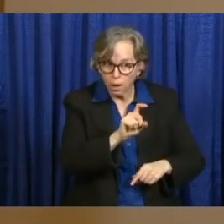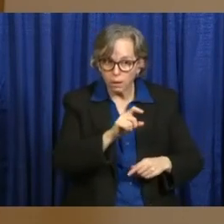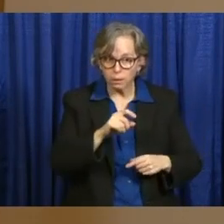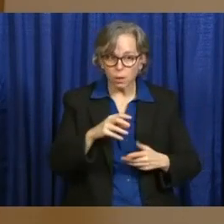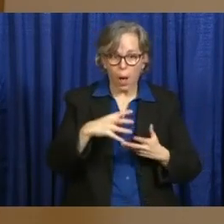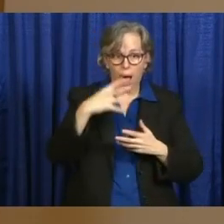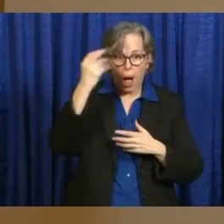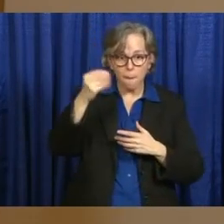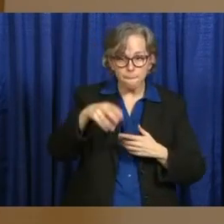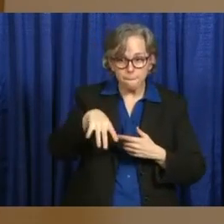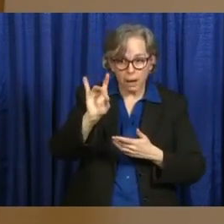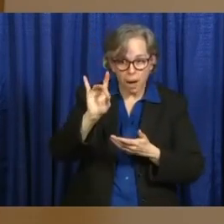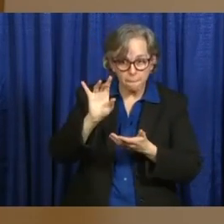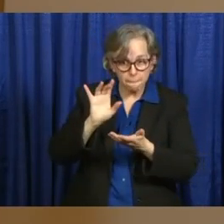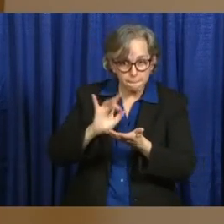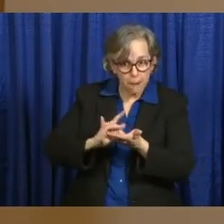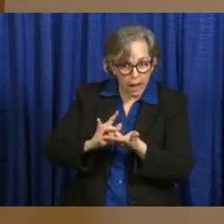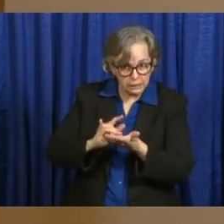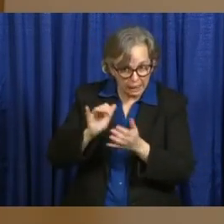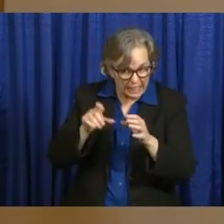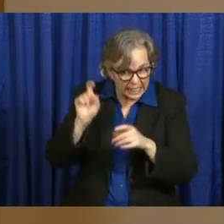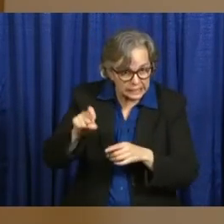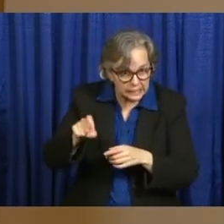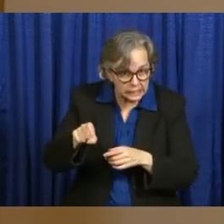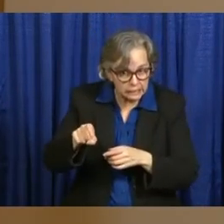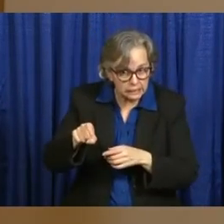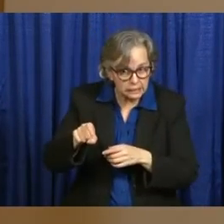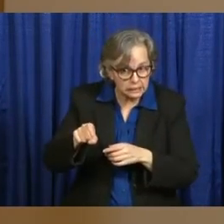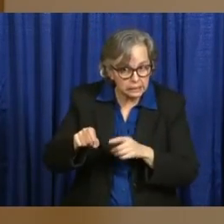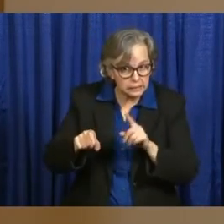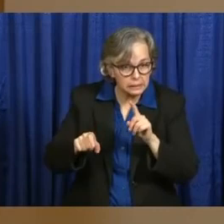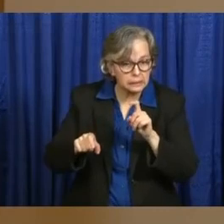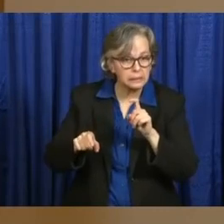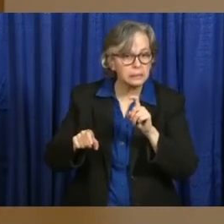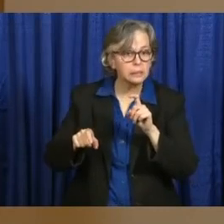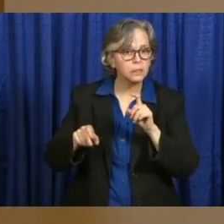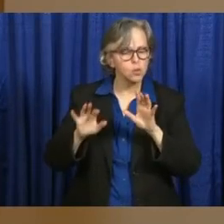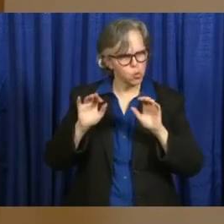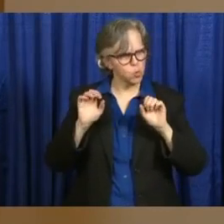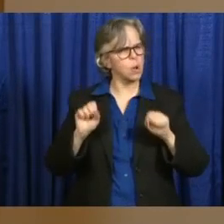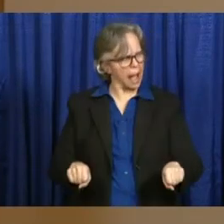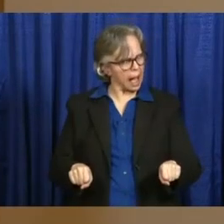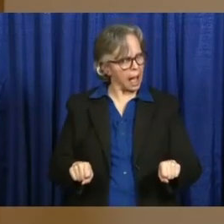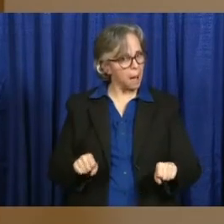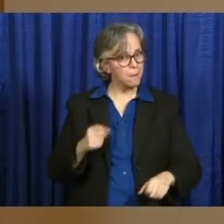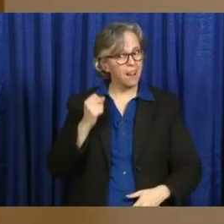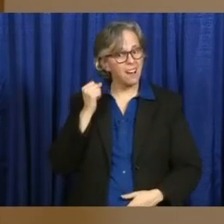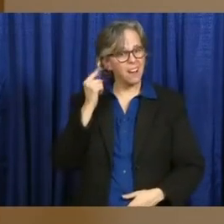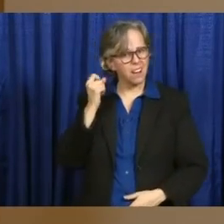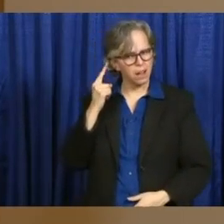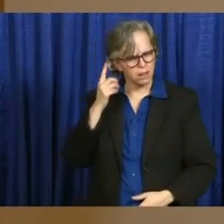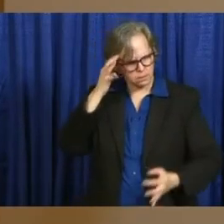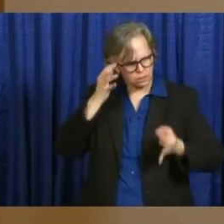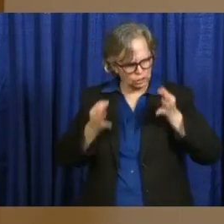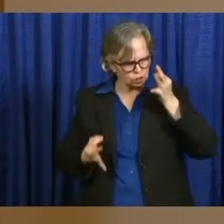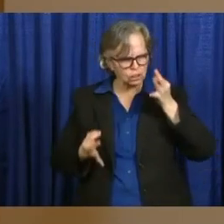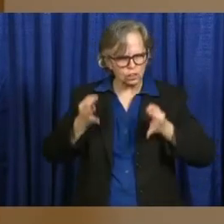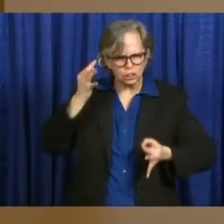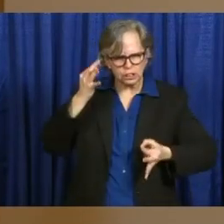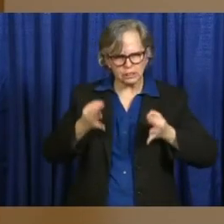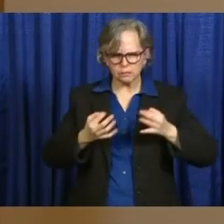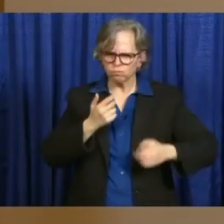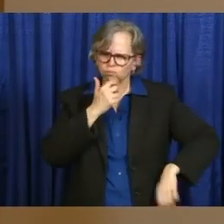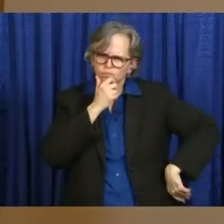you want to minimize even that. You can do it. We need you to be able to do that. But double up. Think about your